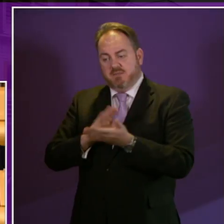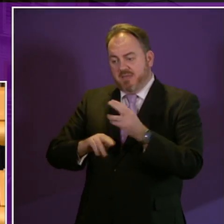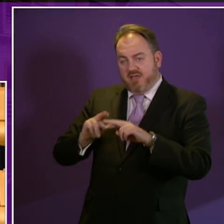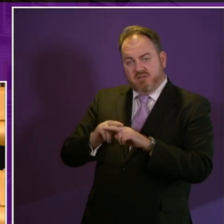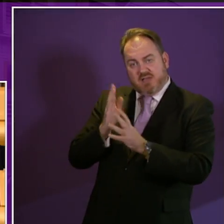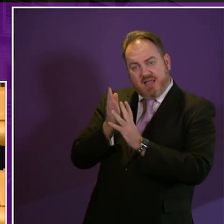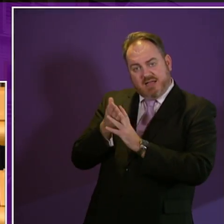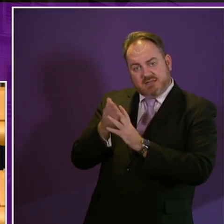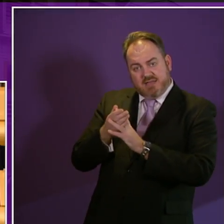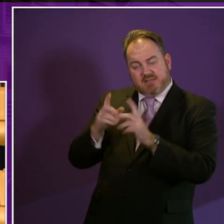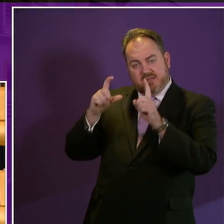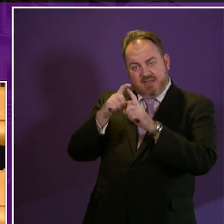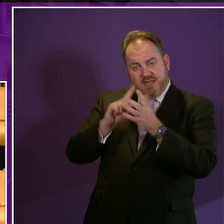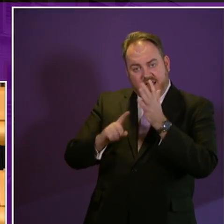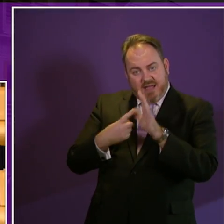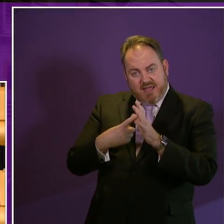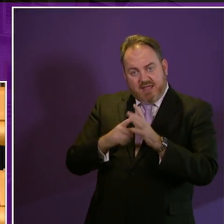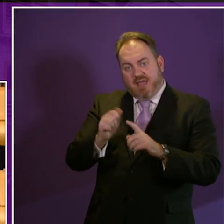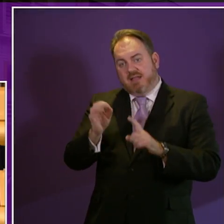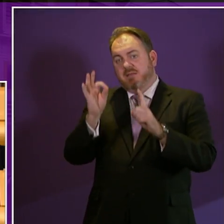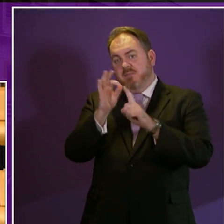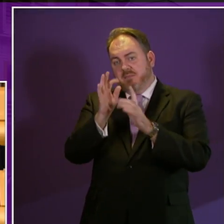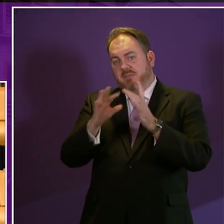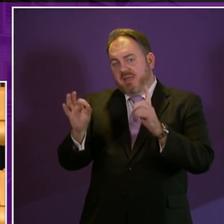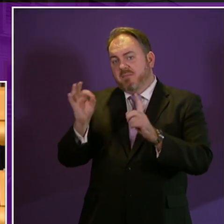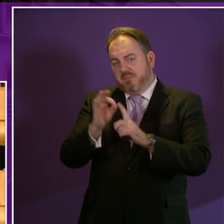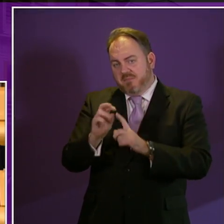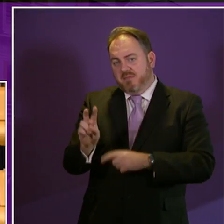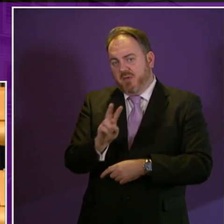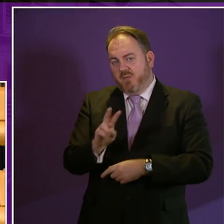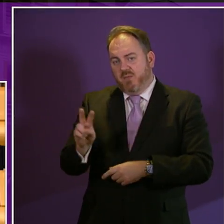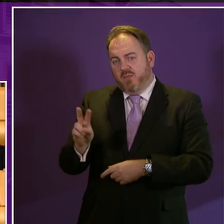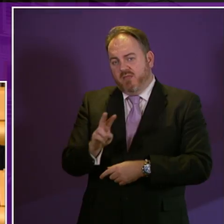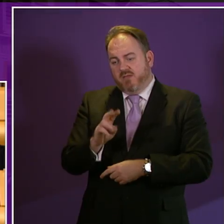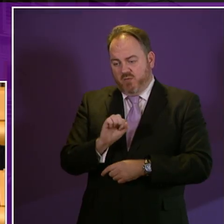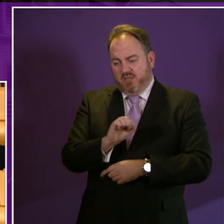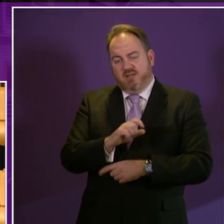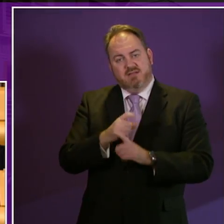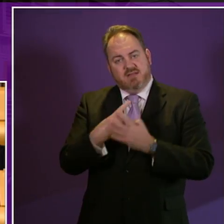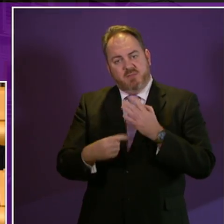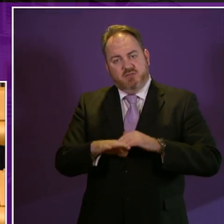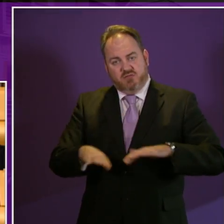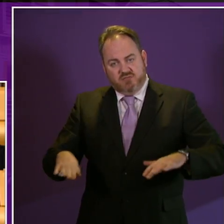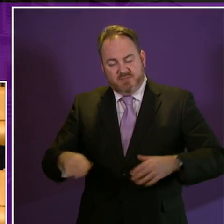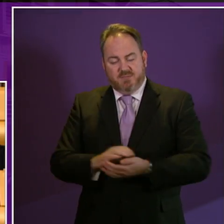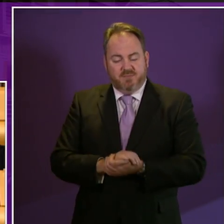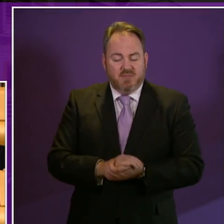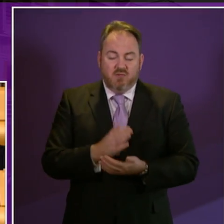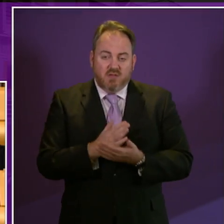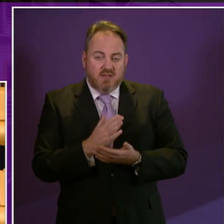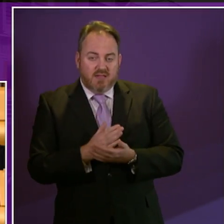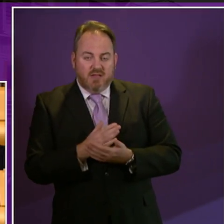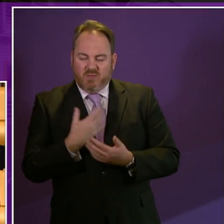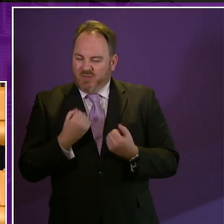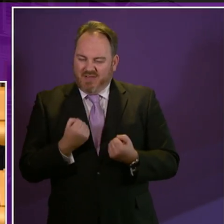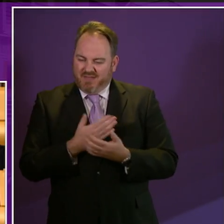allowance and personal independence payments I am concerned that the disability plan doesn't demonstrate a clear